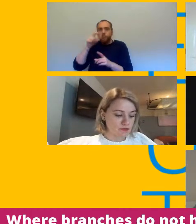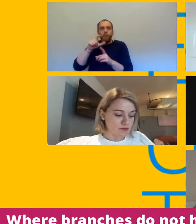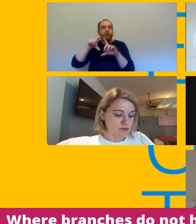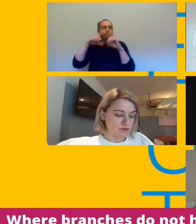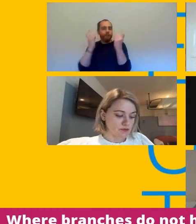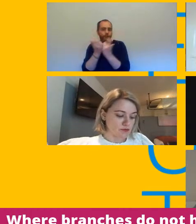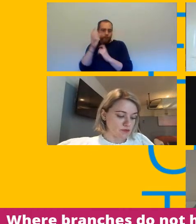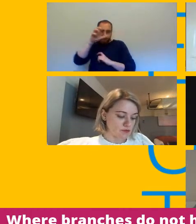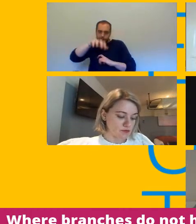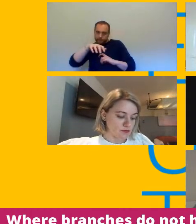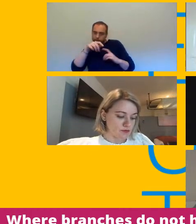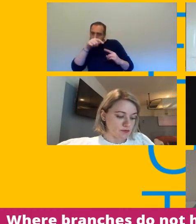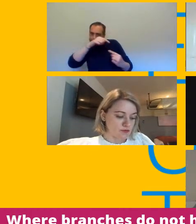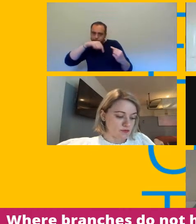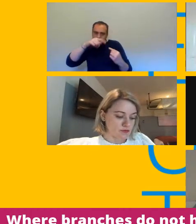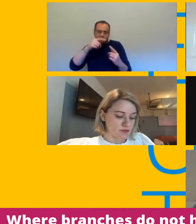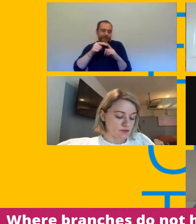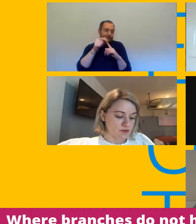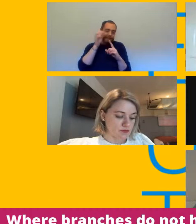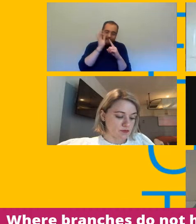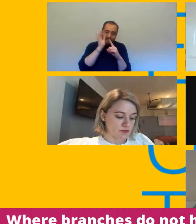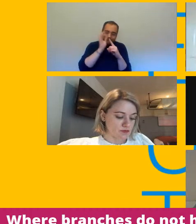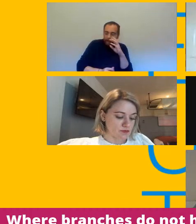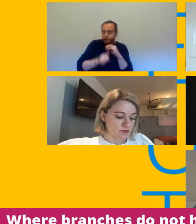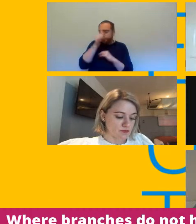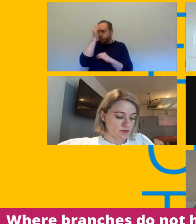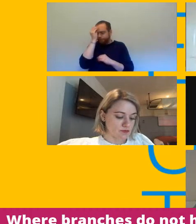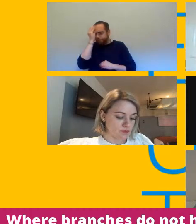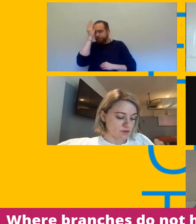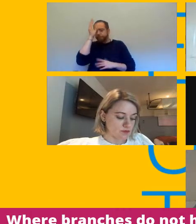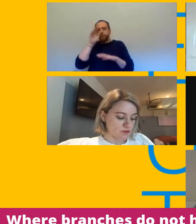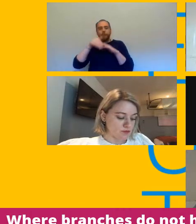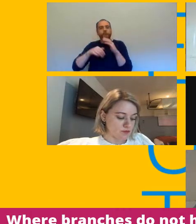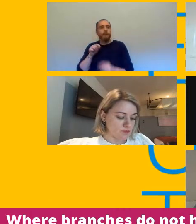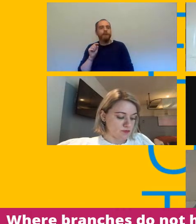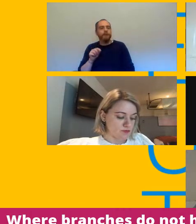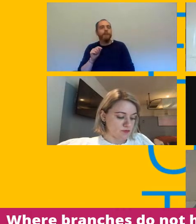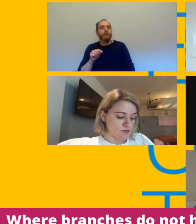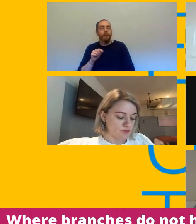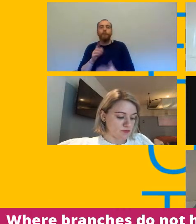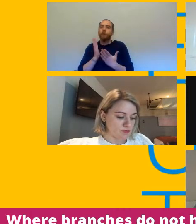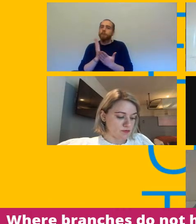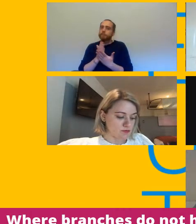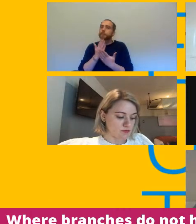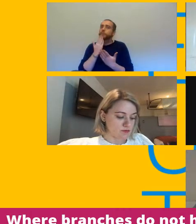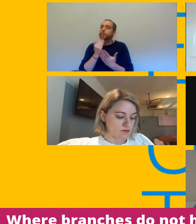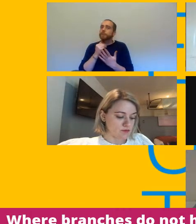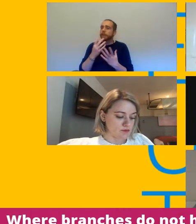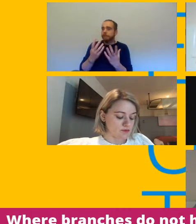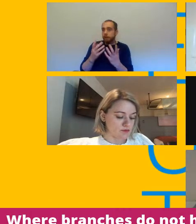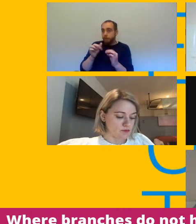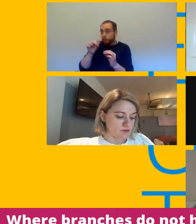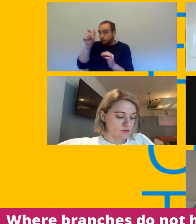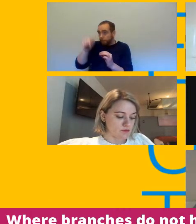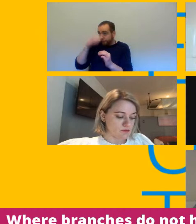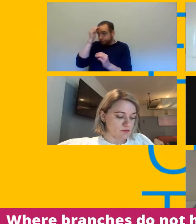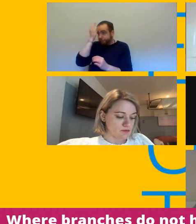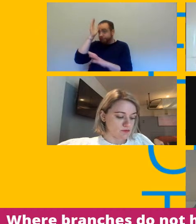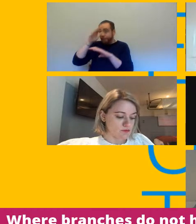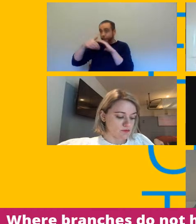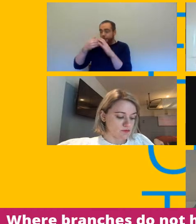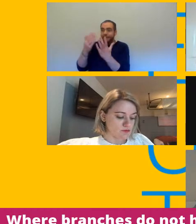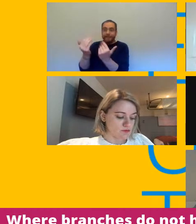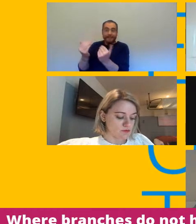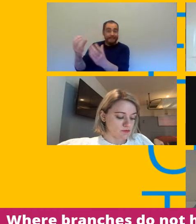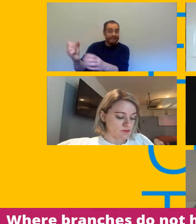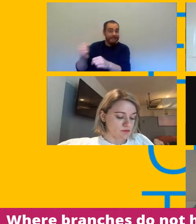make sure that it goes to the top of our list to have those conversations with people and bring them through and that it would be remiss of me not to advertise which i know